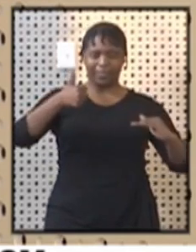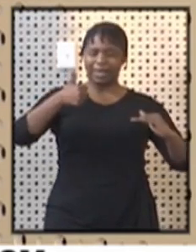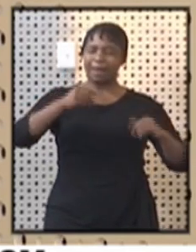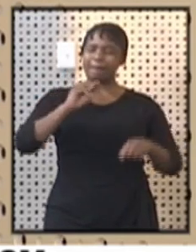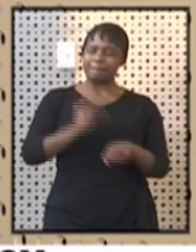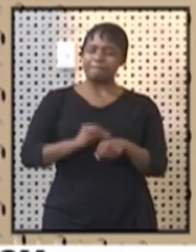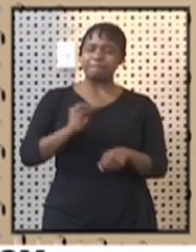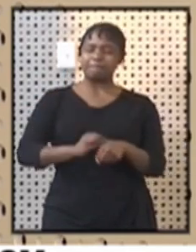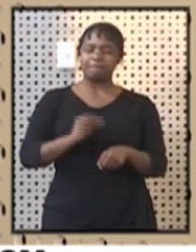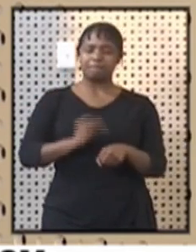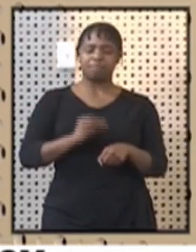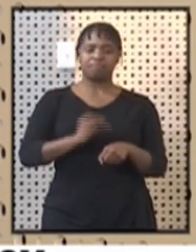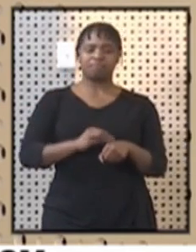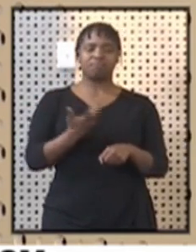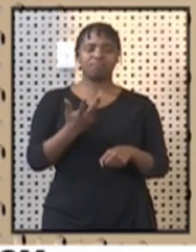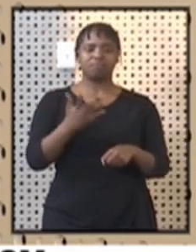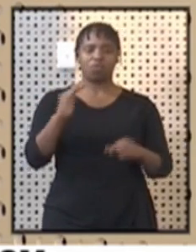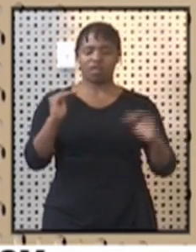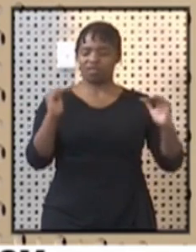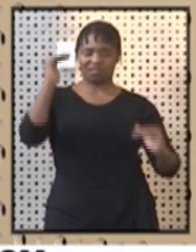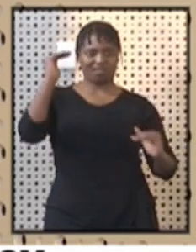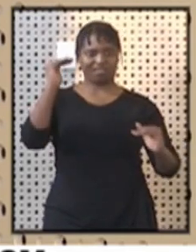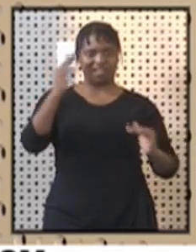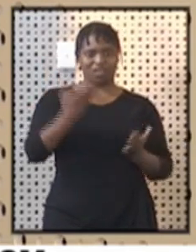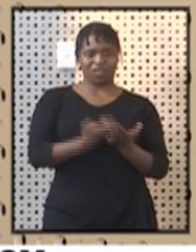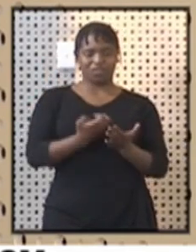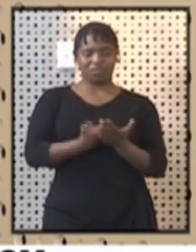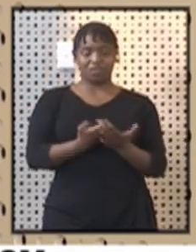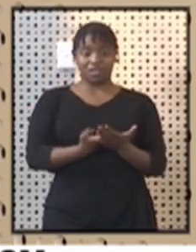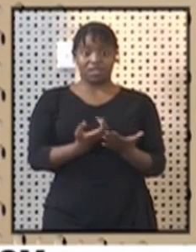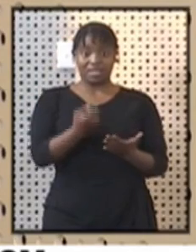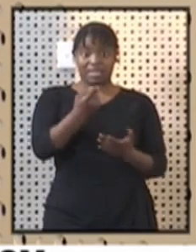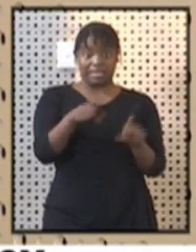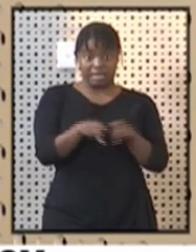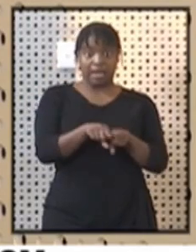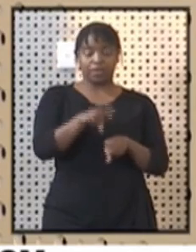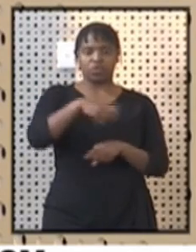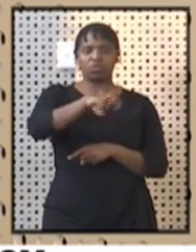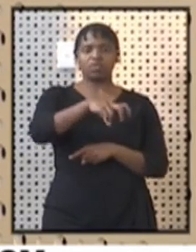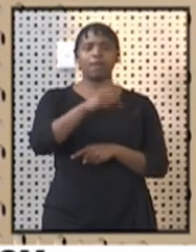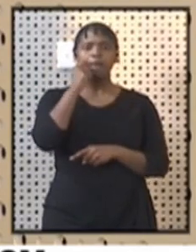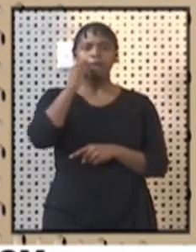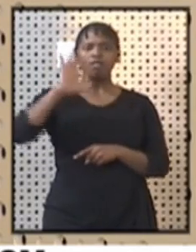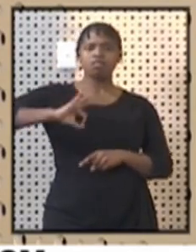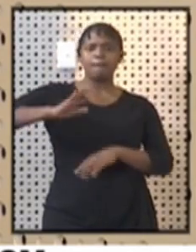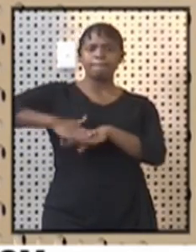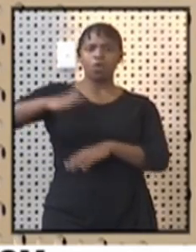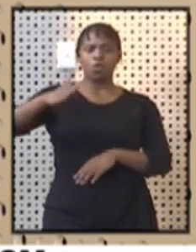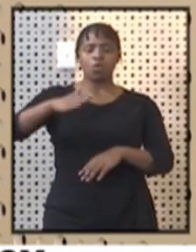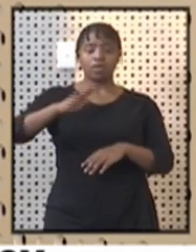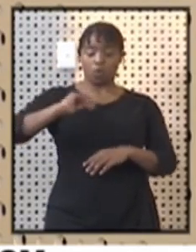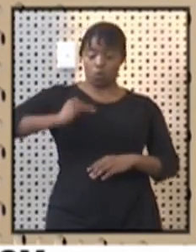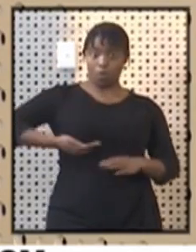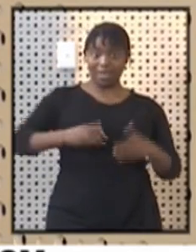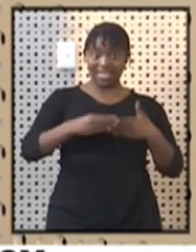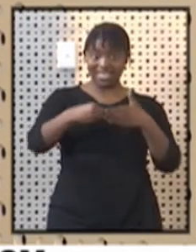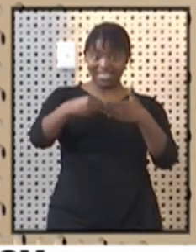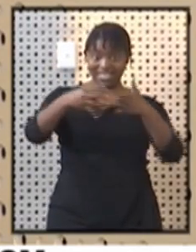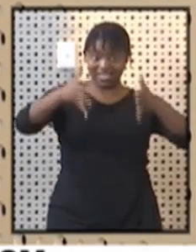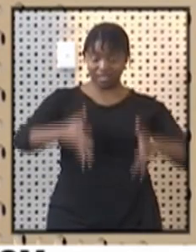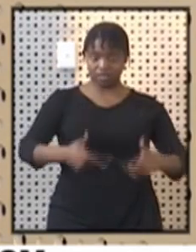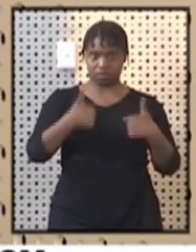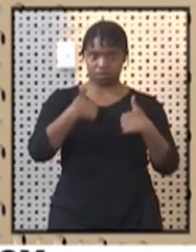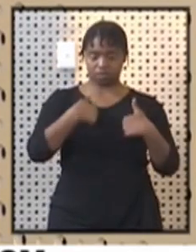in the various sectors of the economy, including the tourism sector. As a woman leader in the tourism